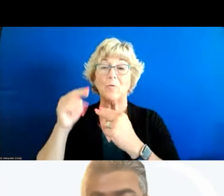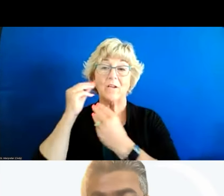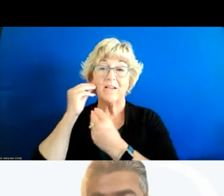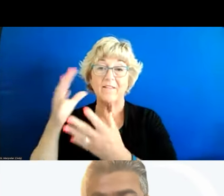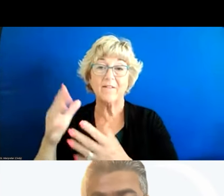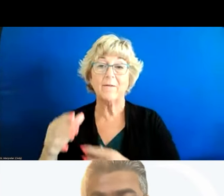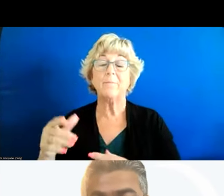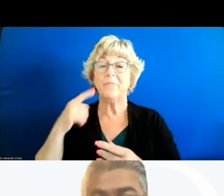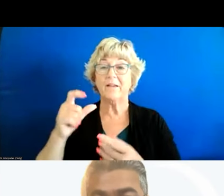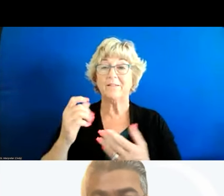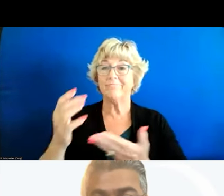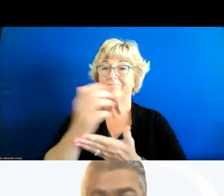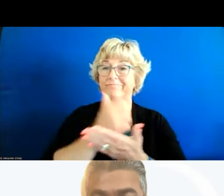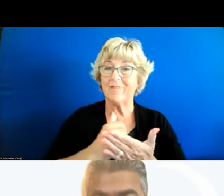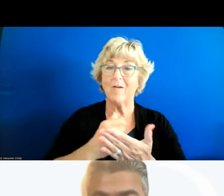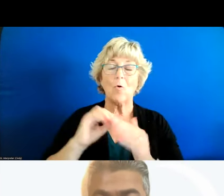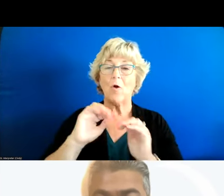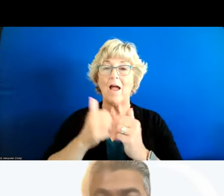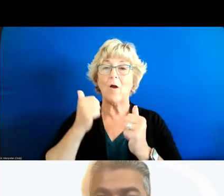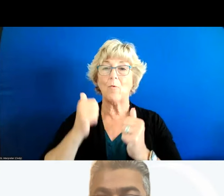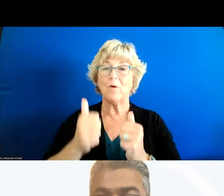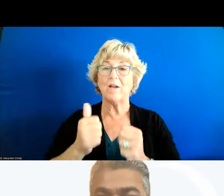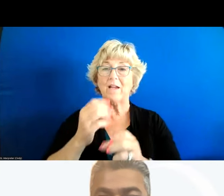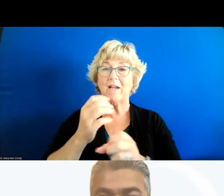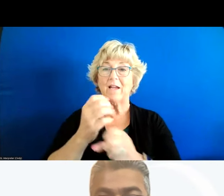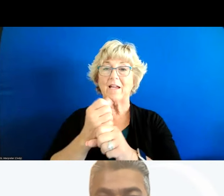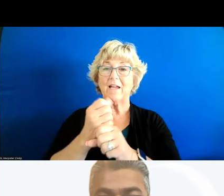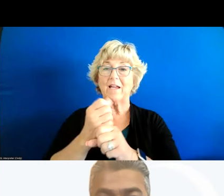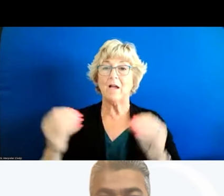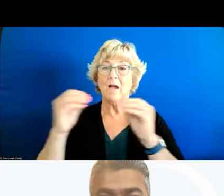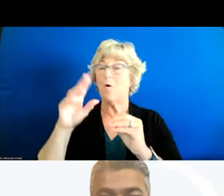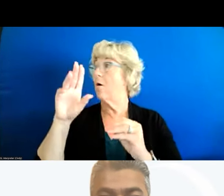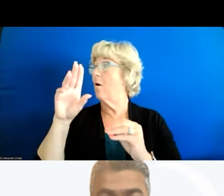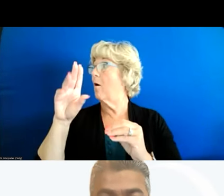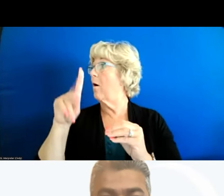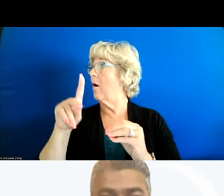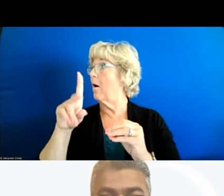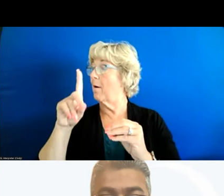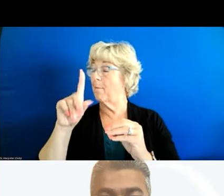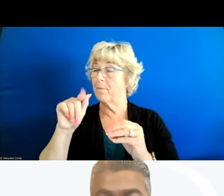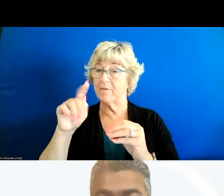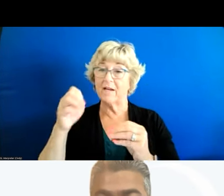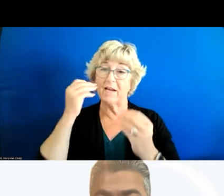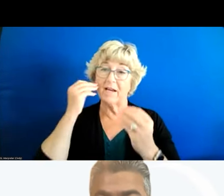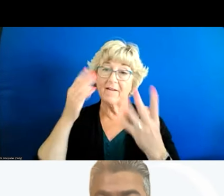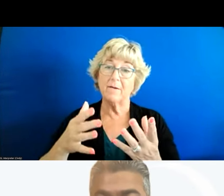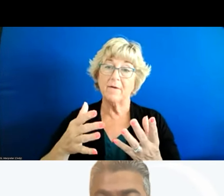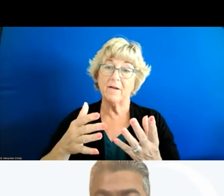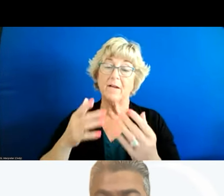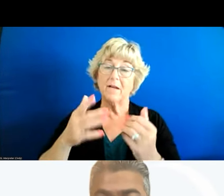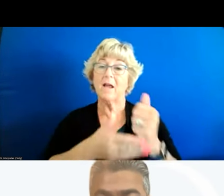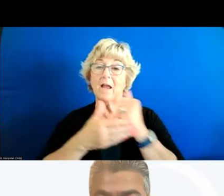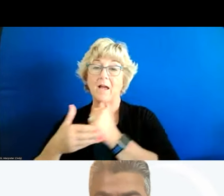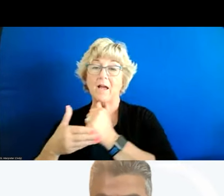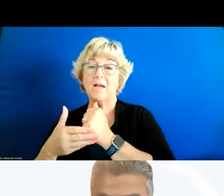data sources or to figure out a way to update this more frequently that will really help us understand what is the impact of